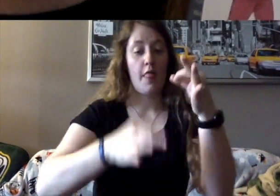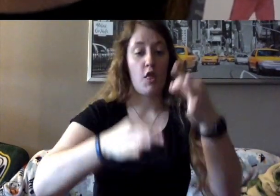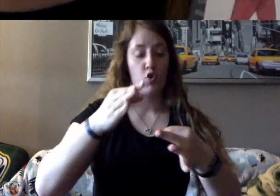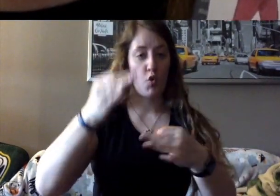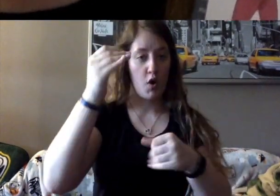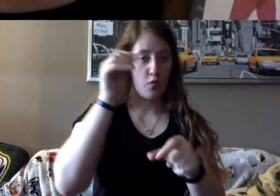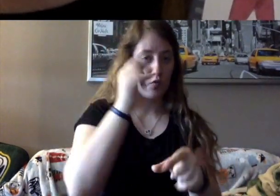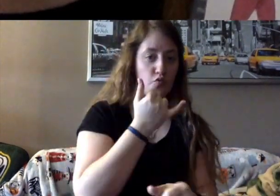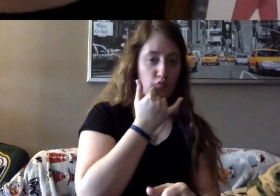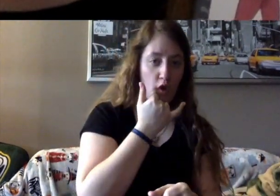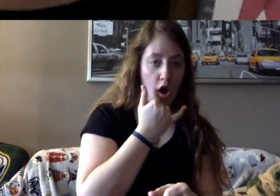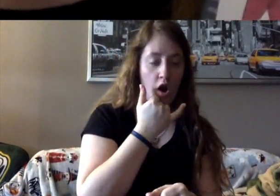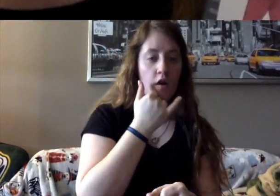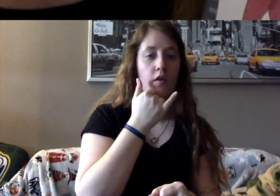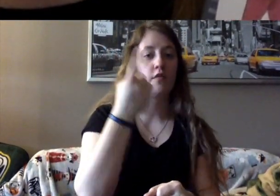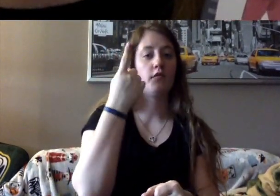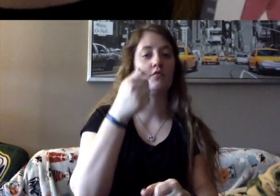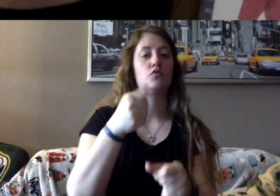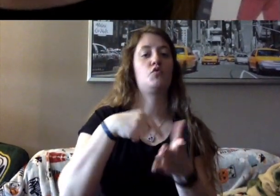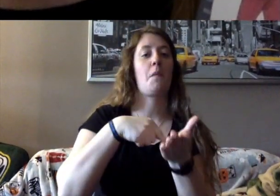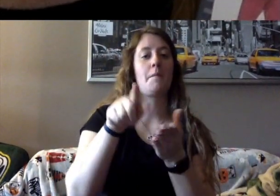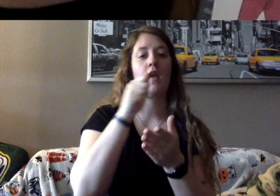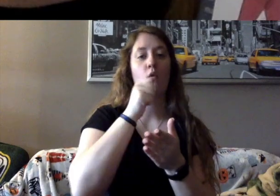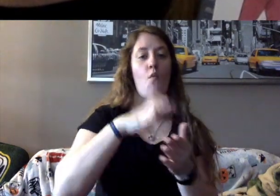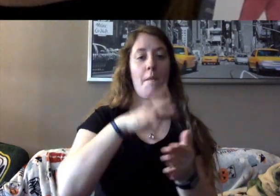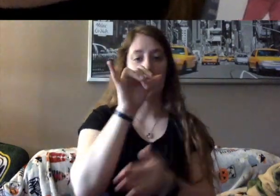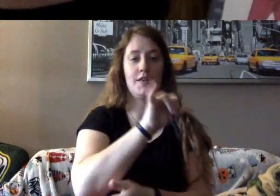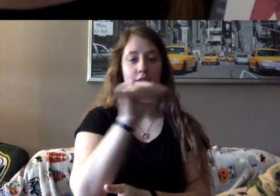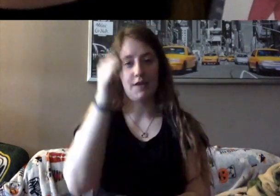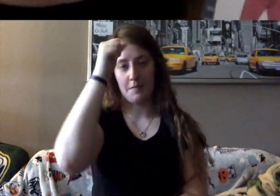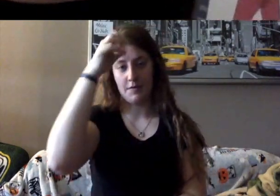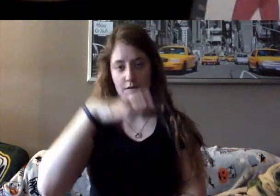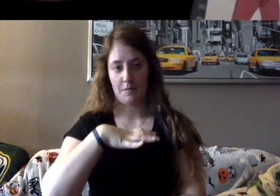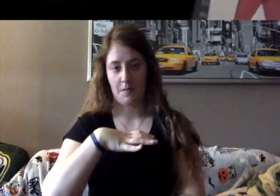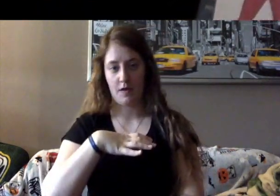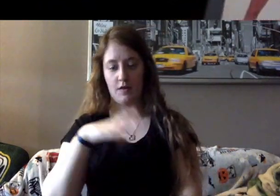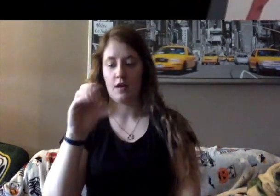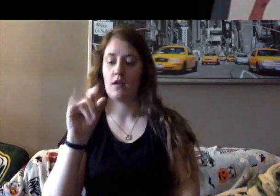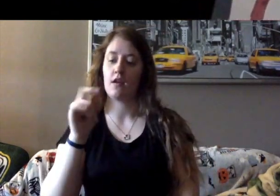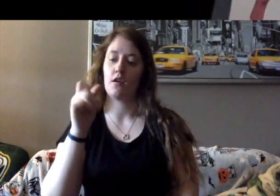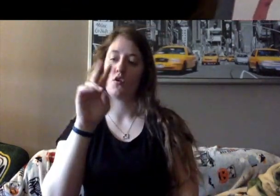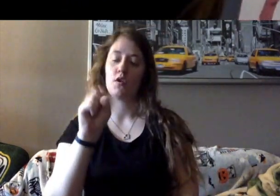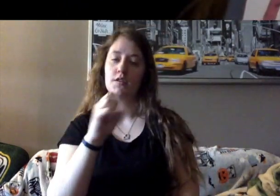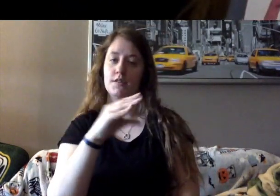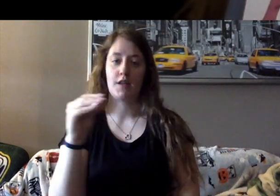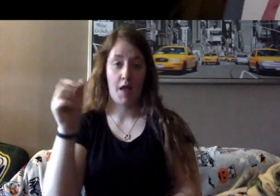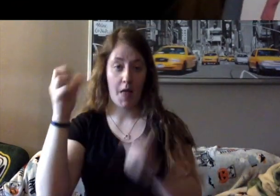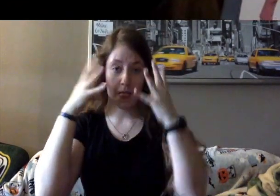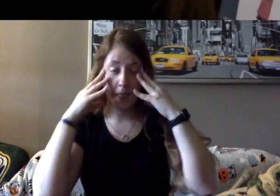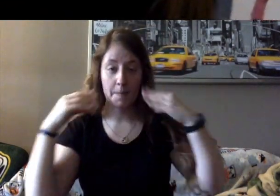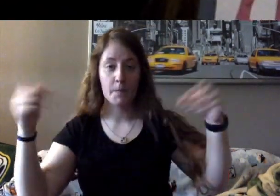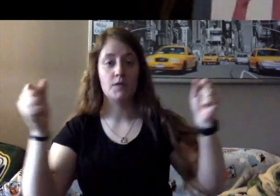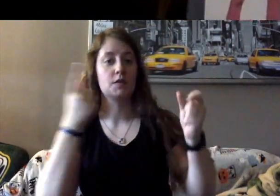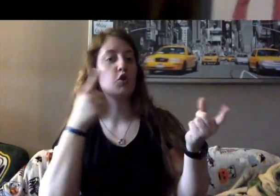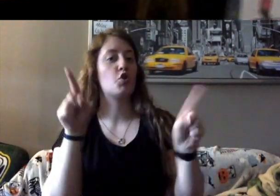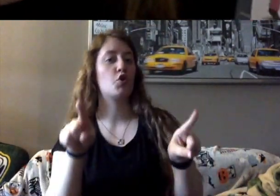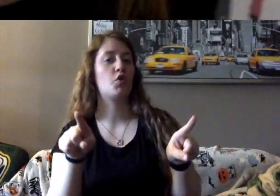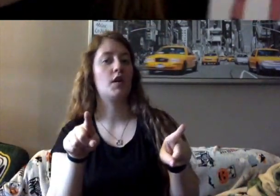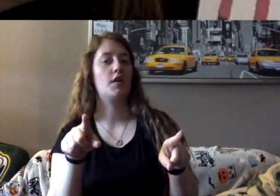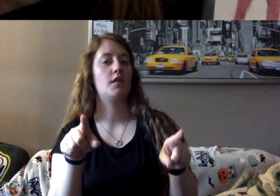Congress and the president agreed with her and passed a law to undo the court's ruling.